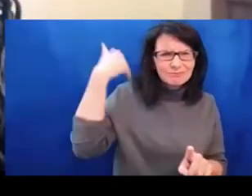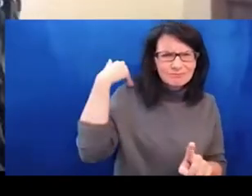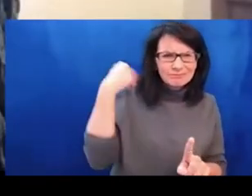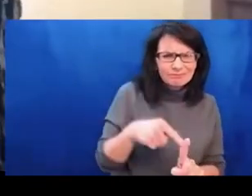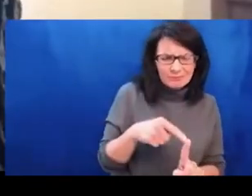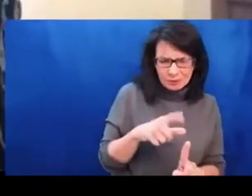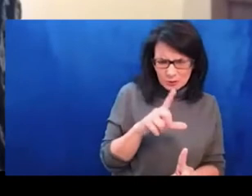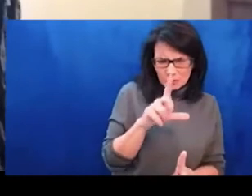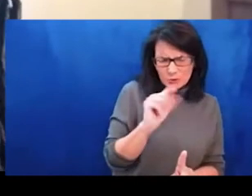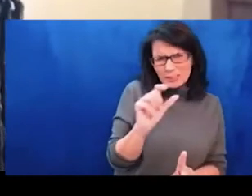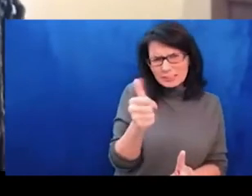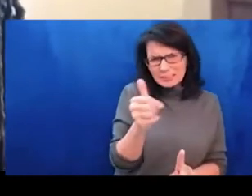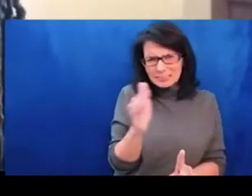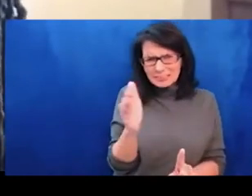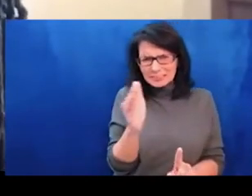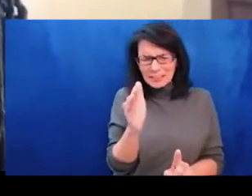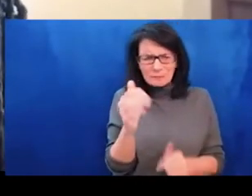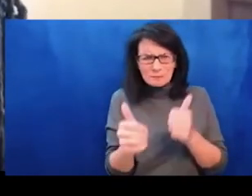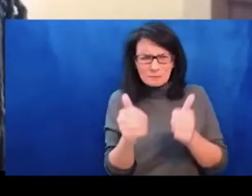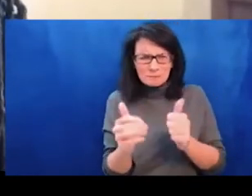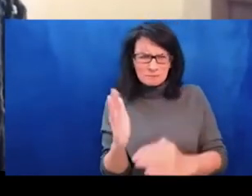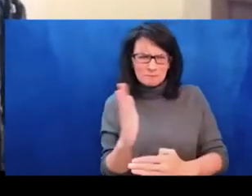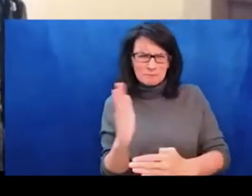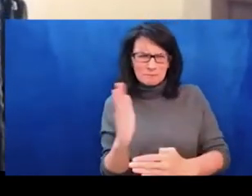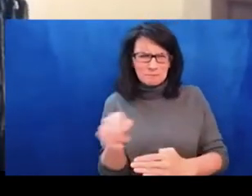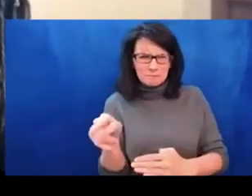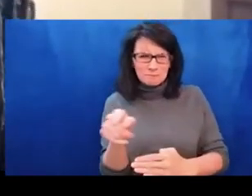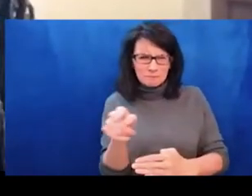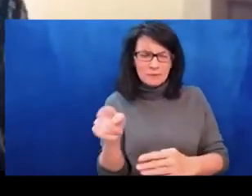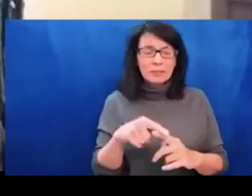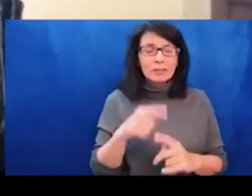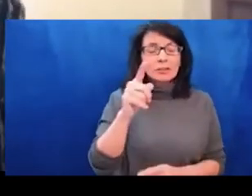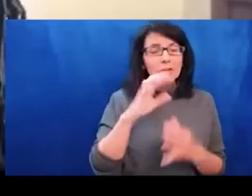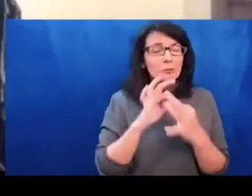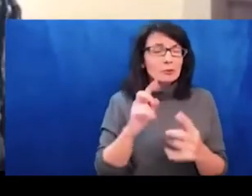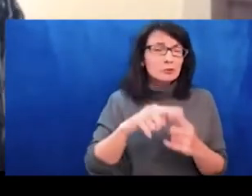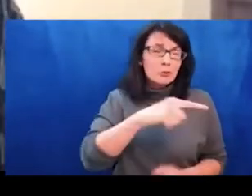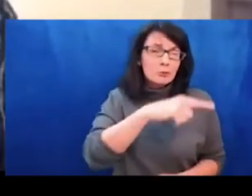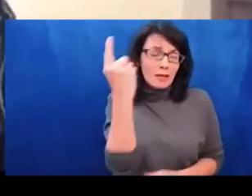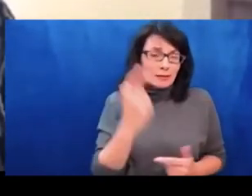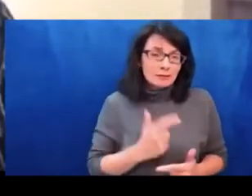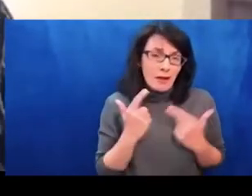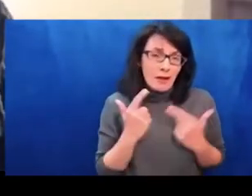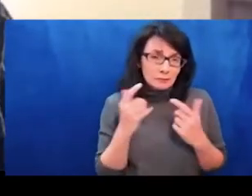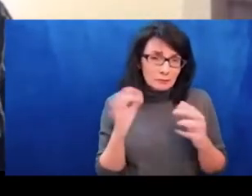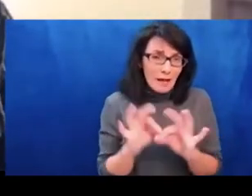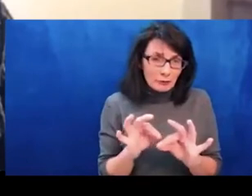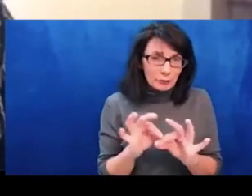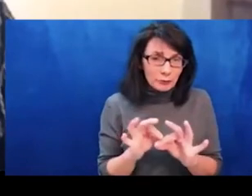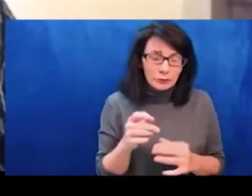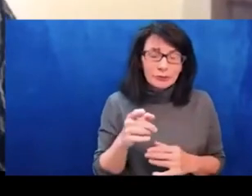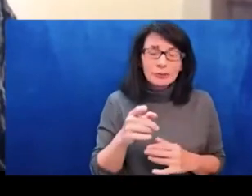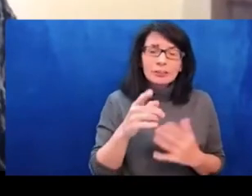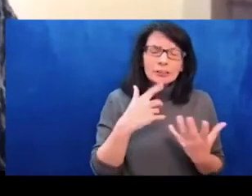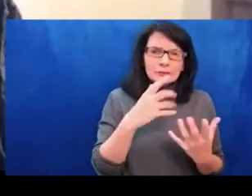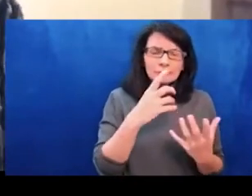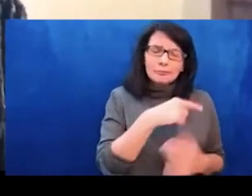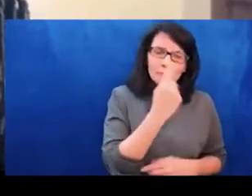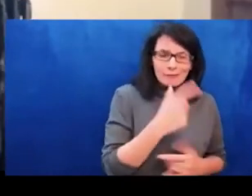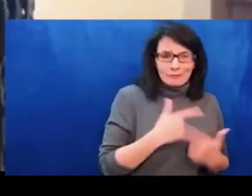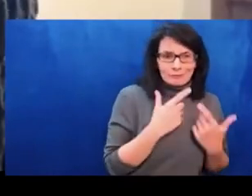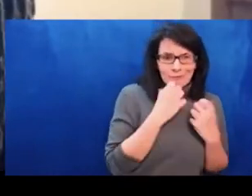especially under Putin, Russia has positioned itself as like free of racial logics and racist thought,